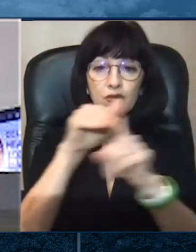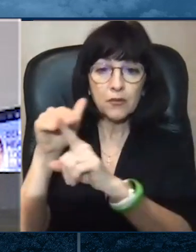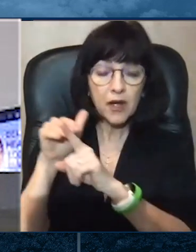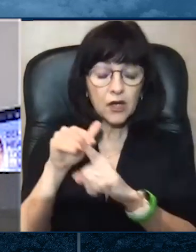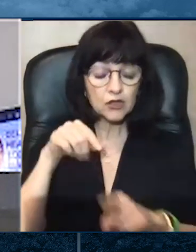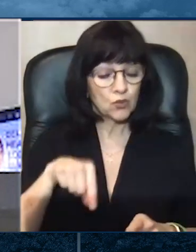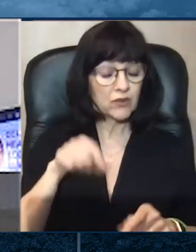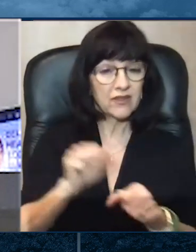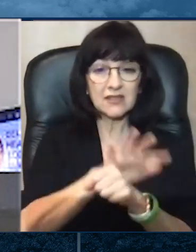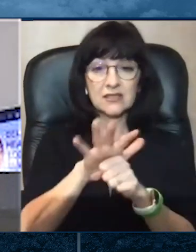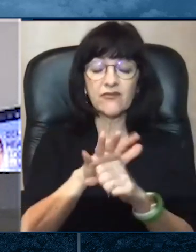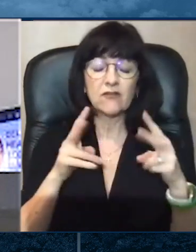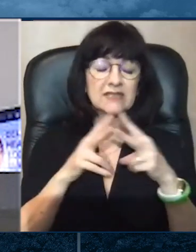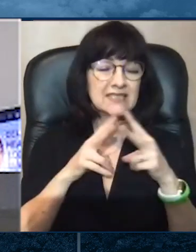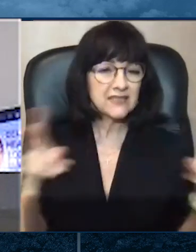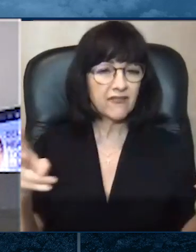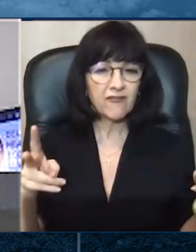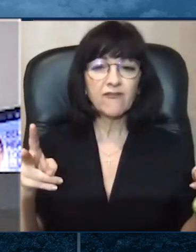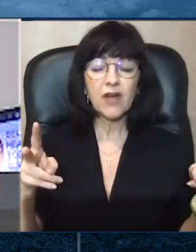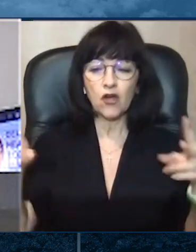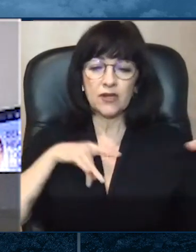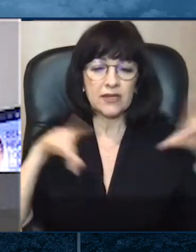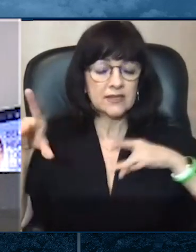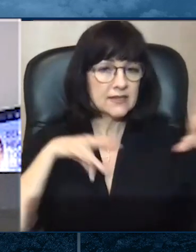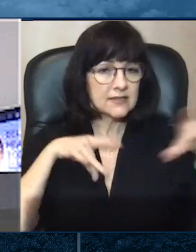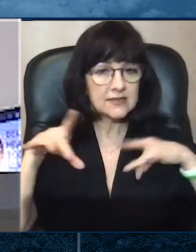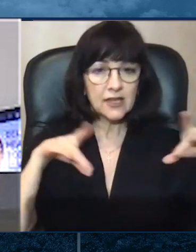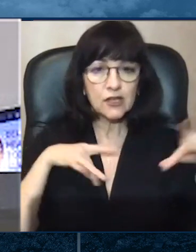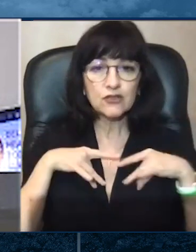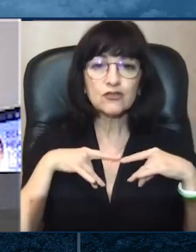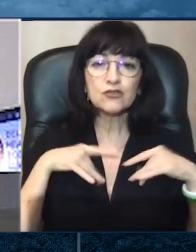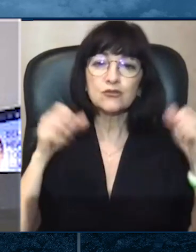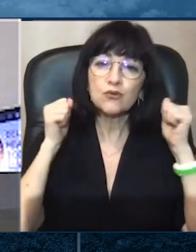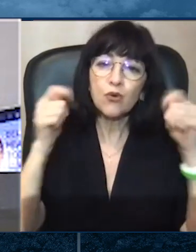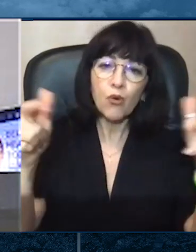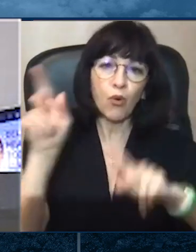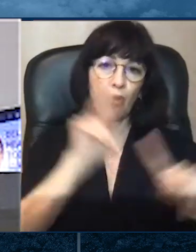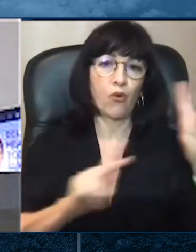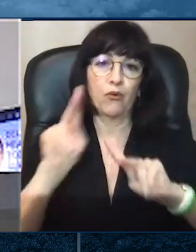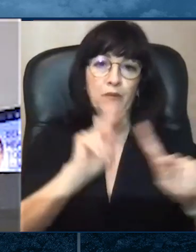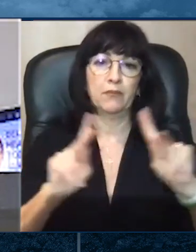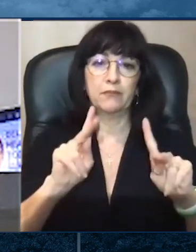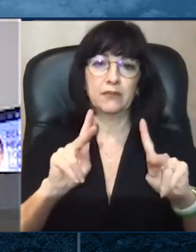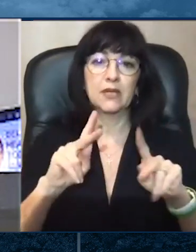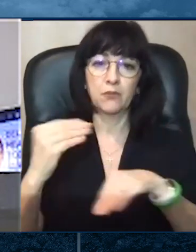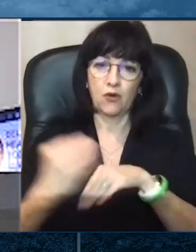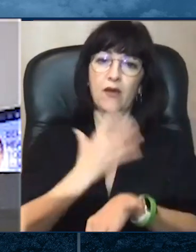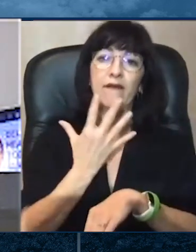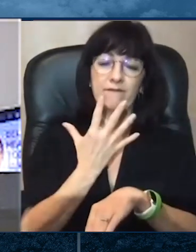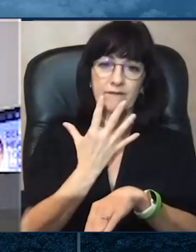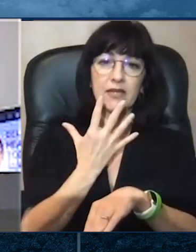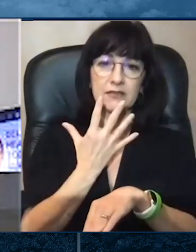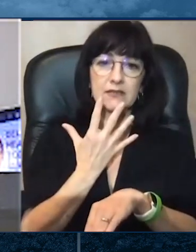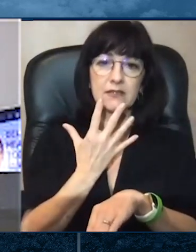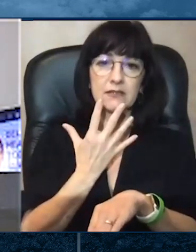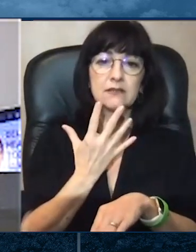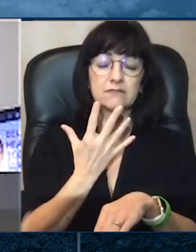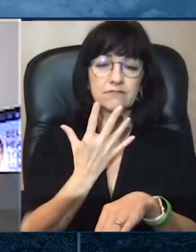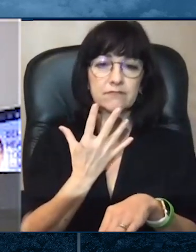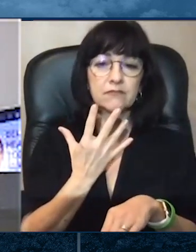infectada, sin saberlo o no, lo puede propagar por a dos a tres más personas.